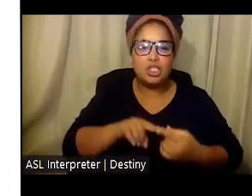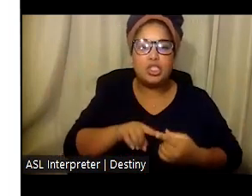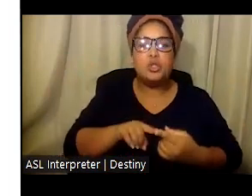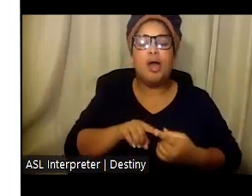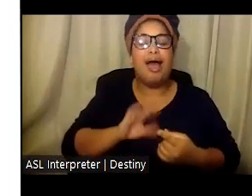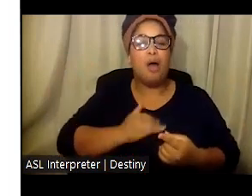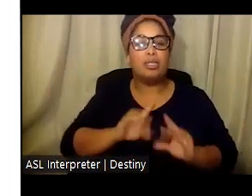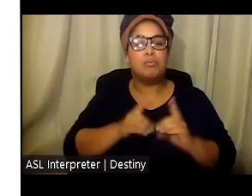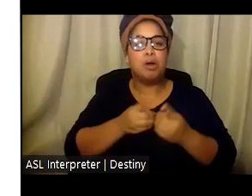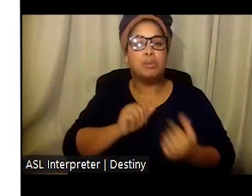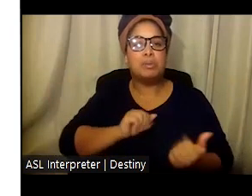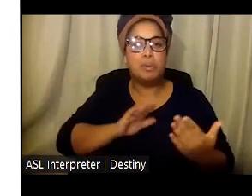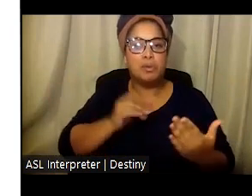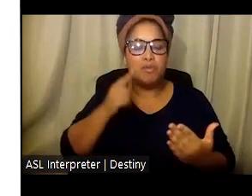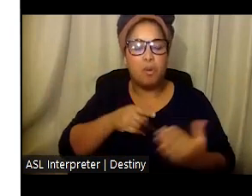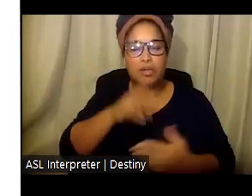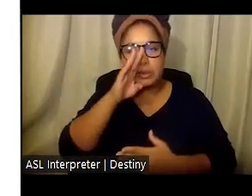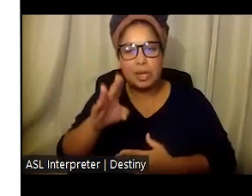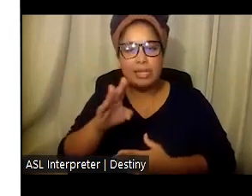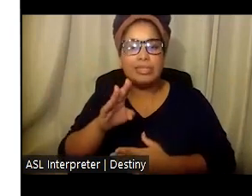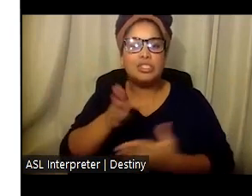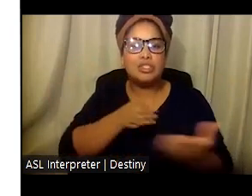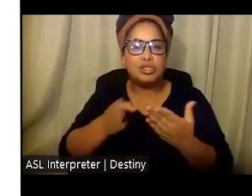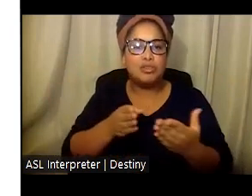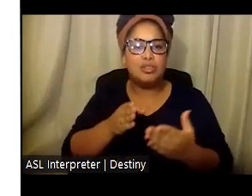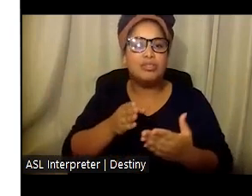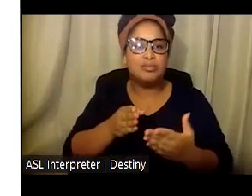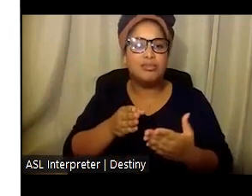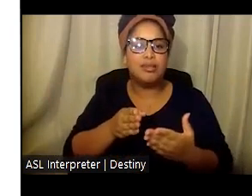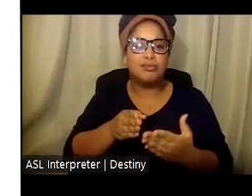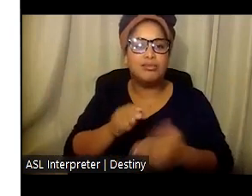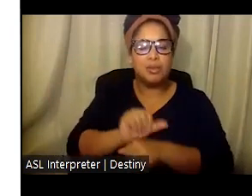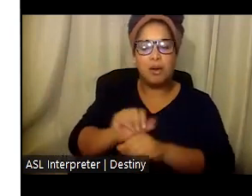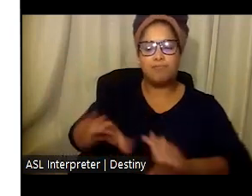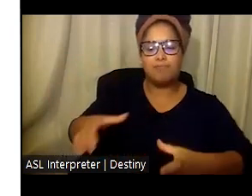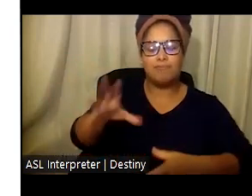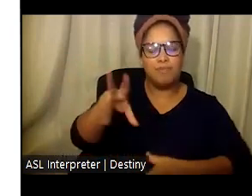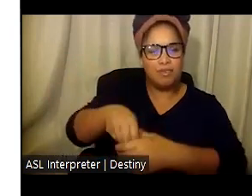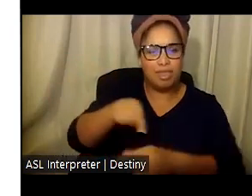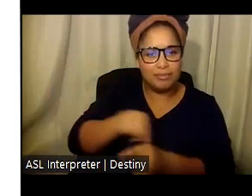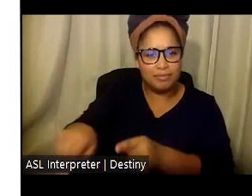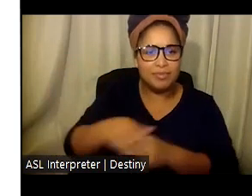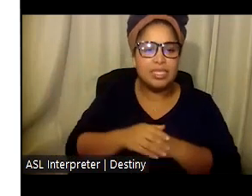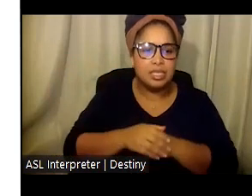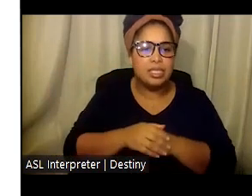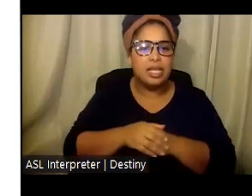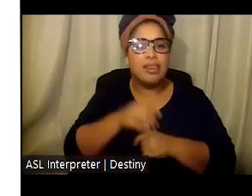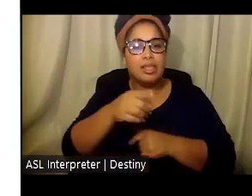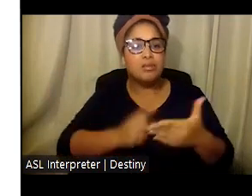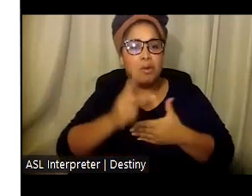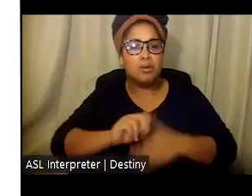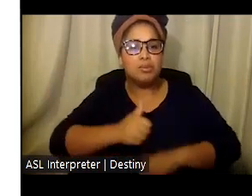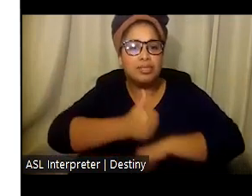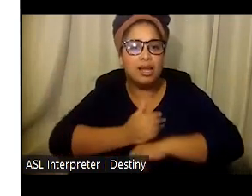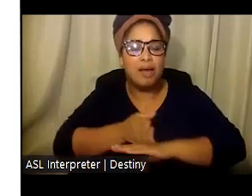approach to direct services workforce. The quality incentives program for service providers has been established